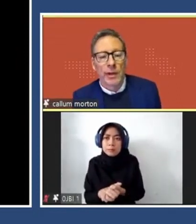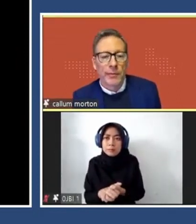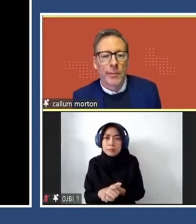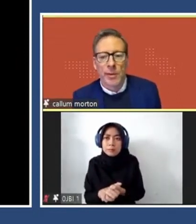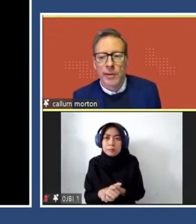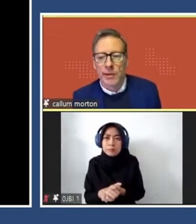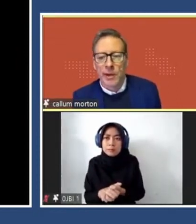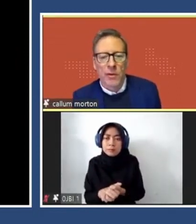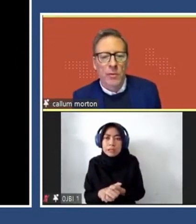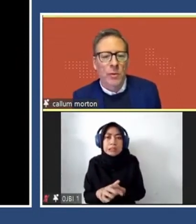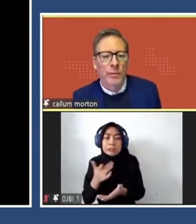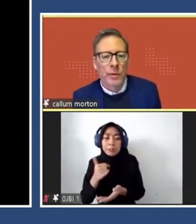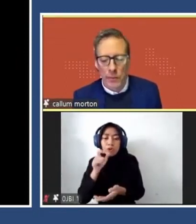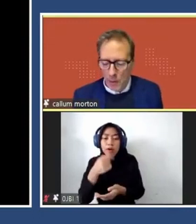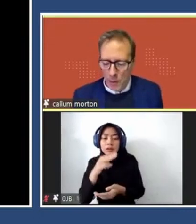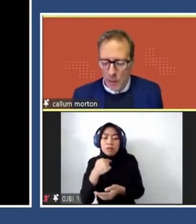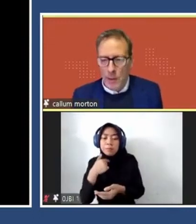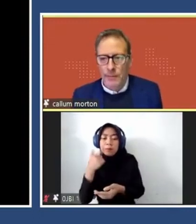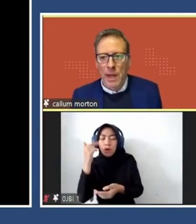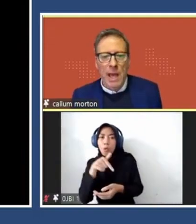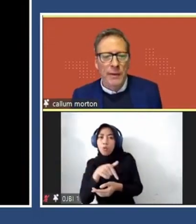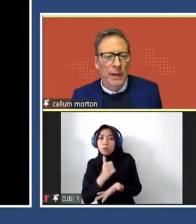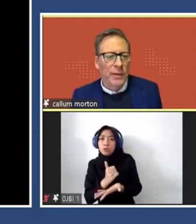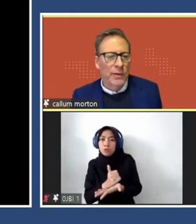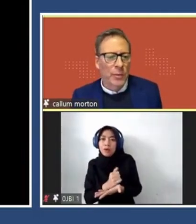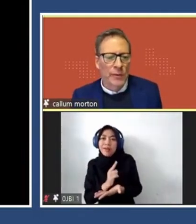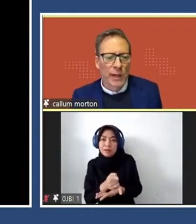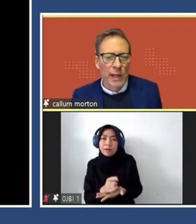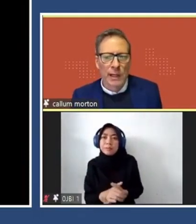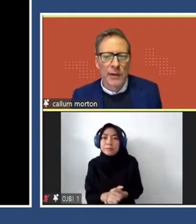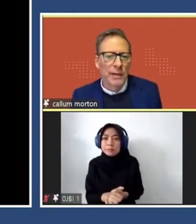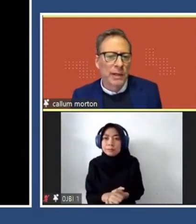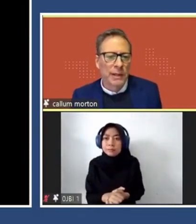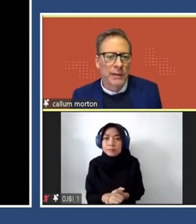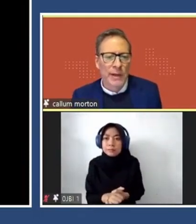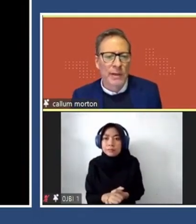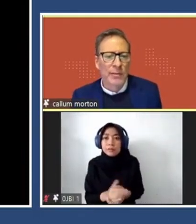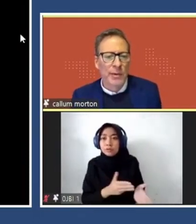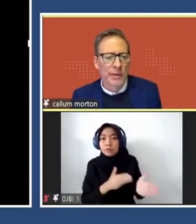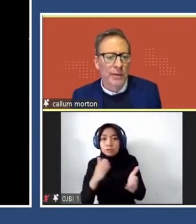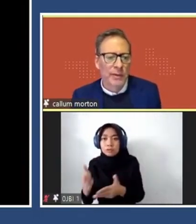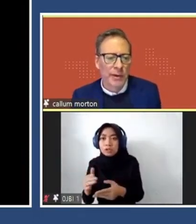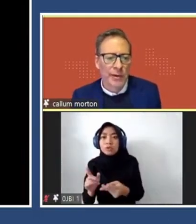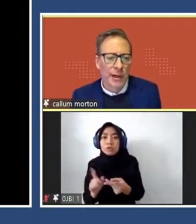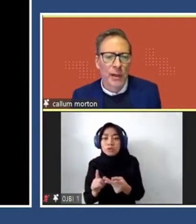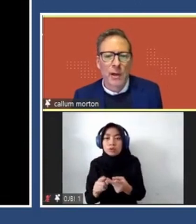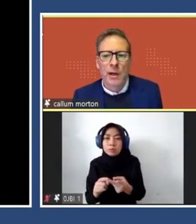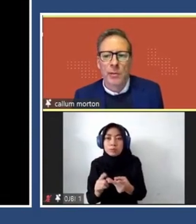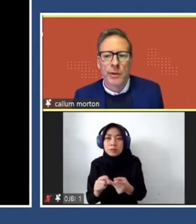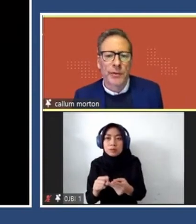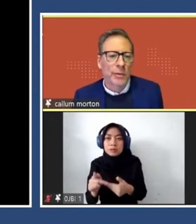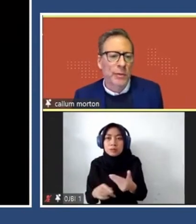You know, people think for moments that it's actual. So, and this is the work Valhalla that I did in Venice, which had this